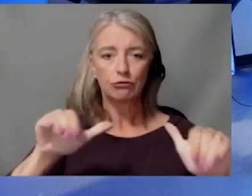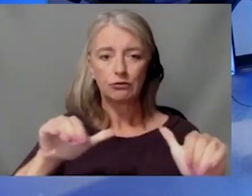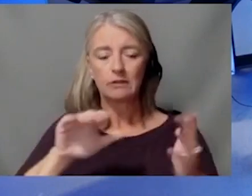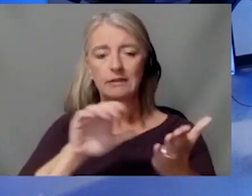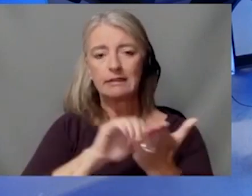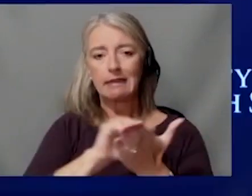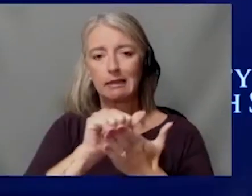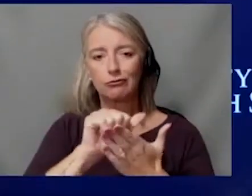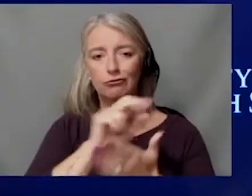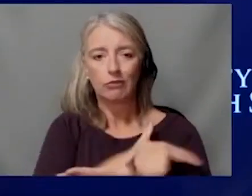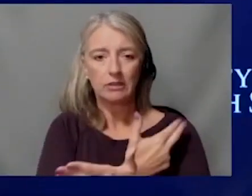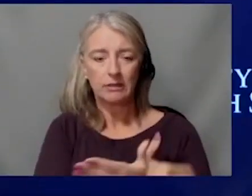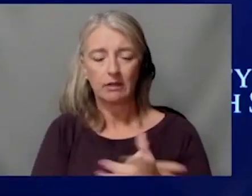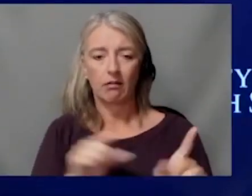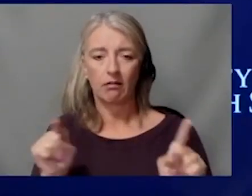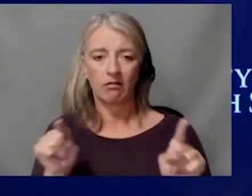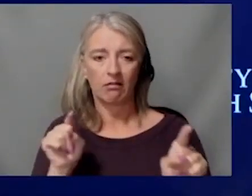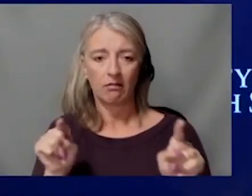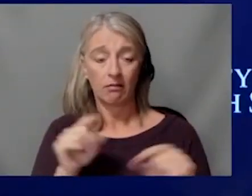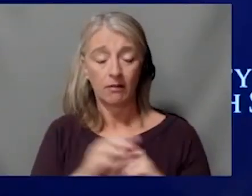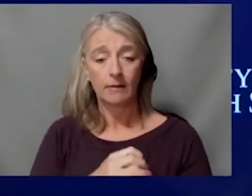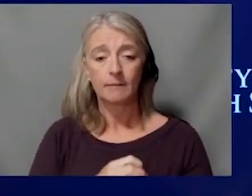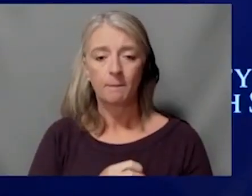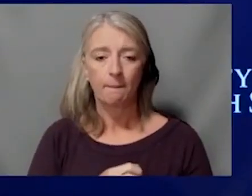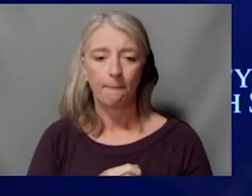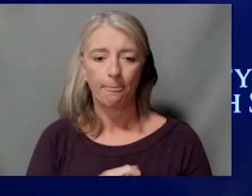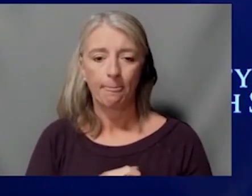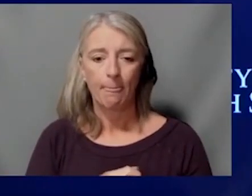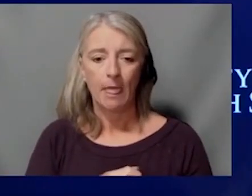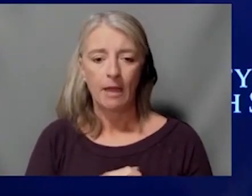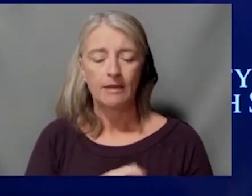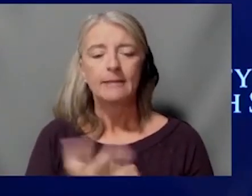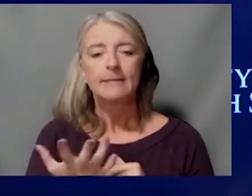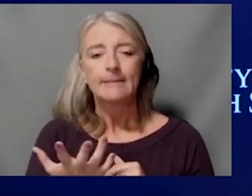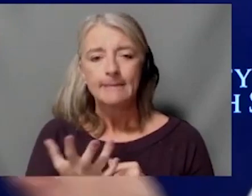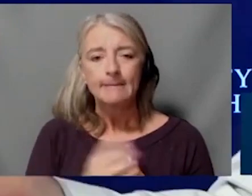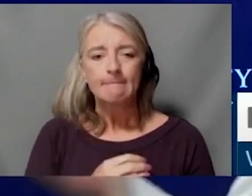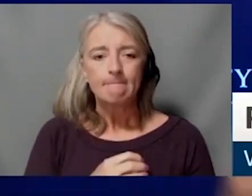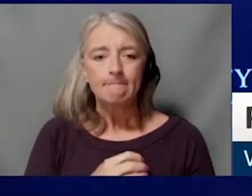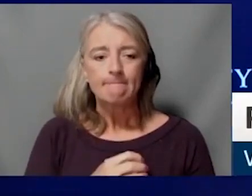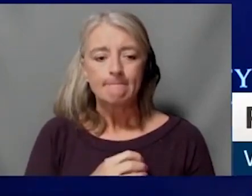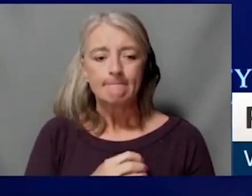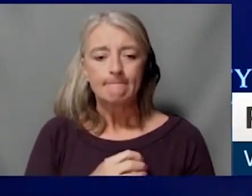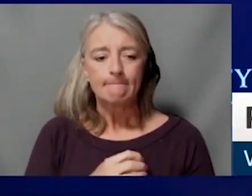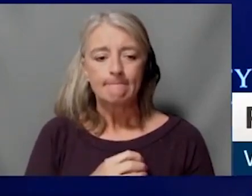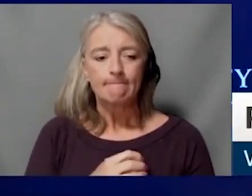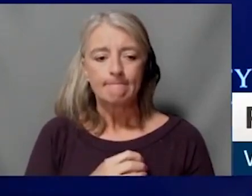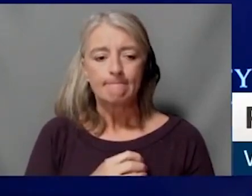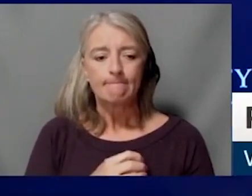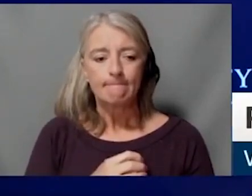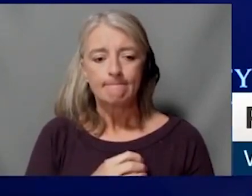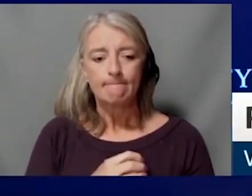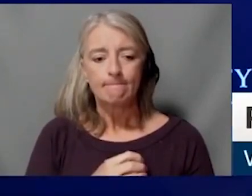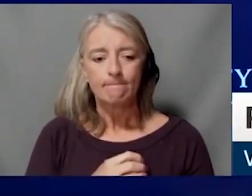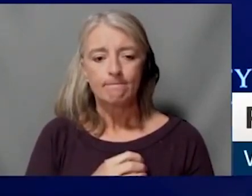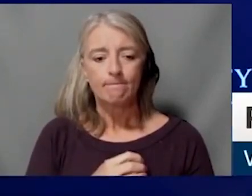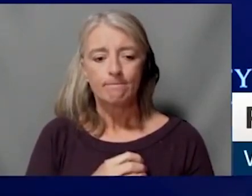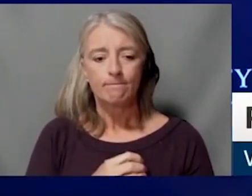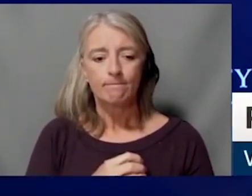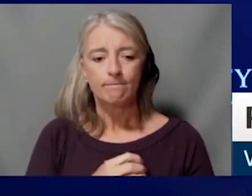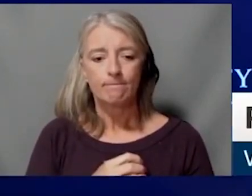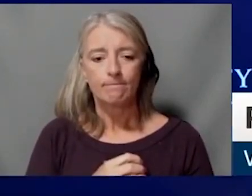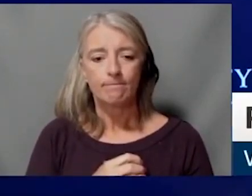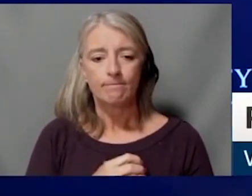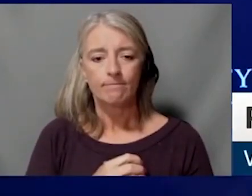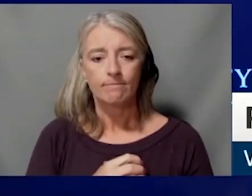Well, I mean, I'll start off on that. It was, and then have Ron back